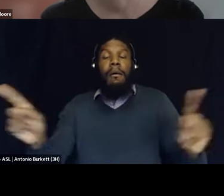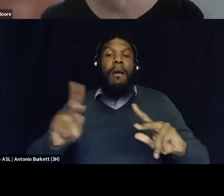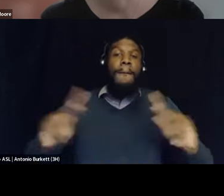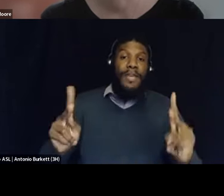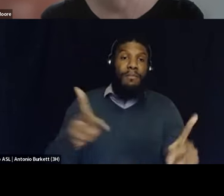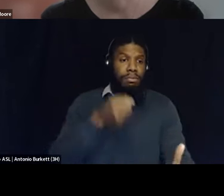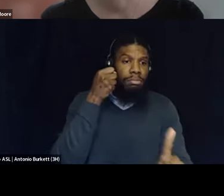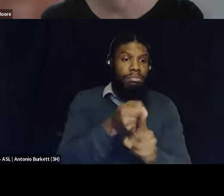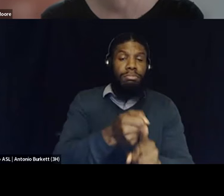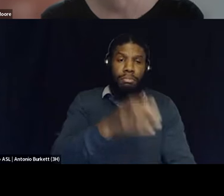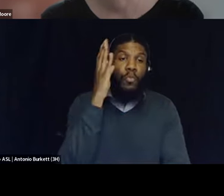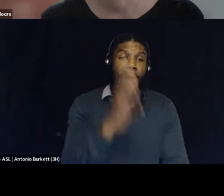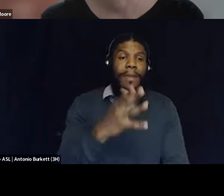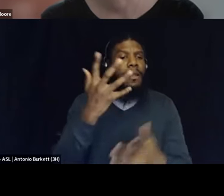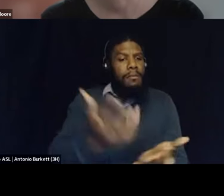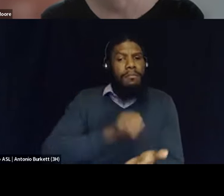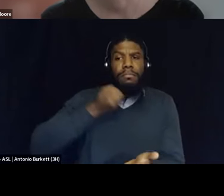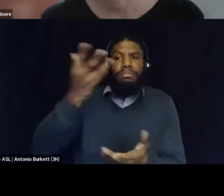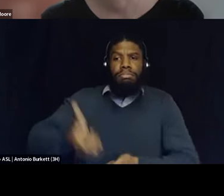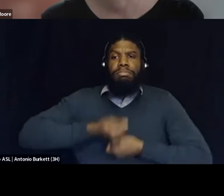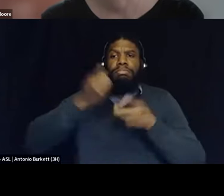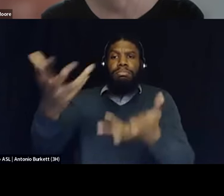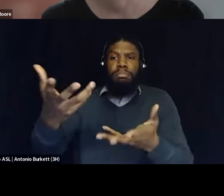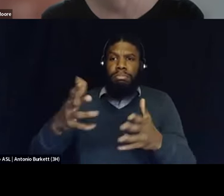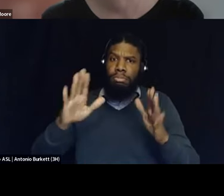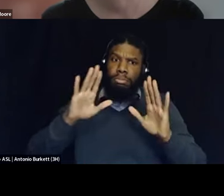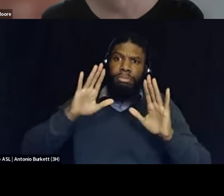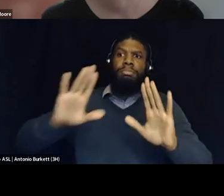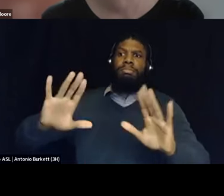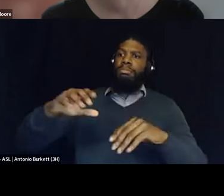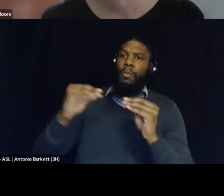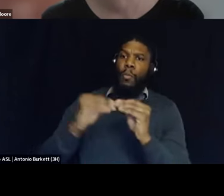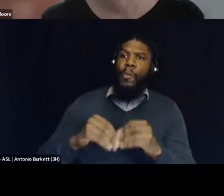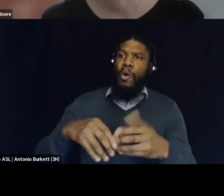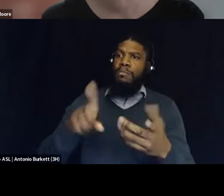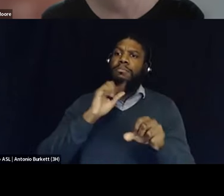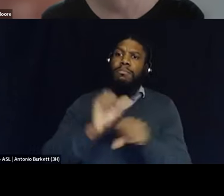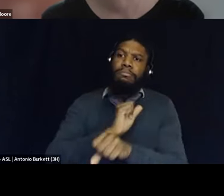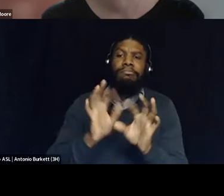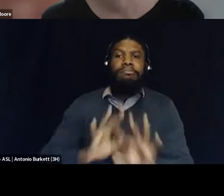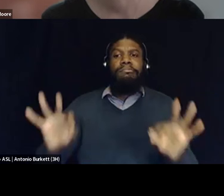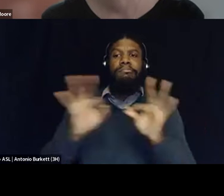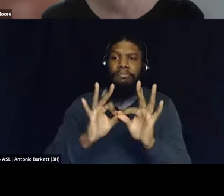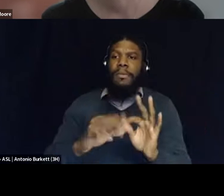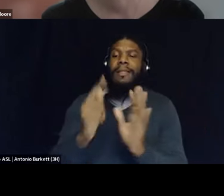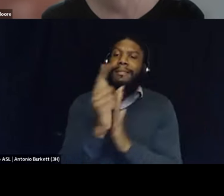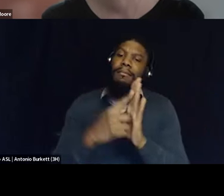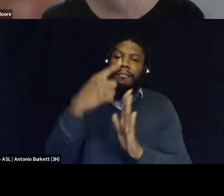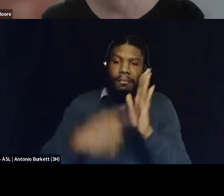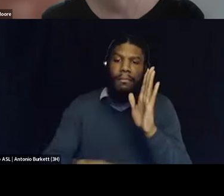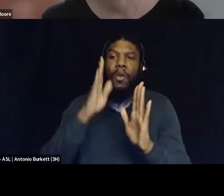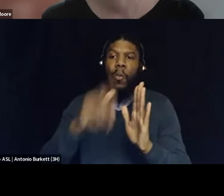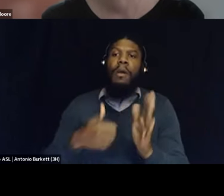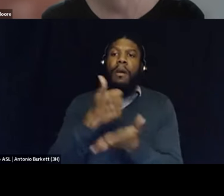directly impacted and pushing relevant legislation that will dismantle each of our